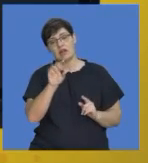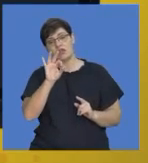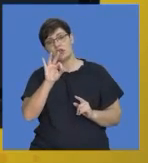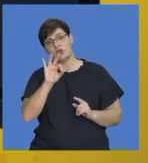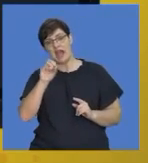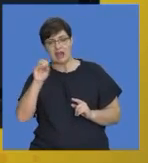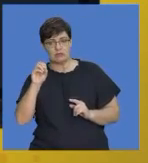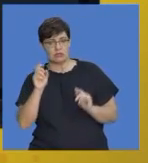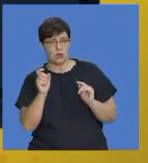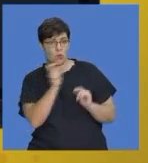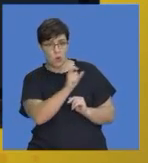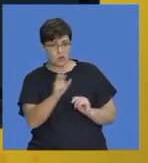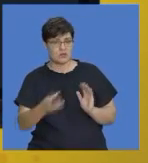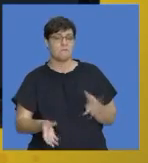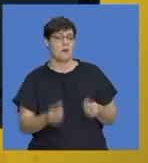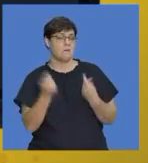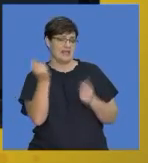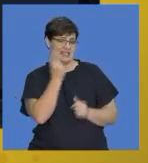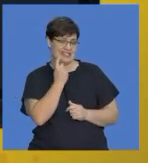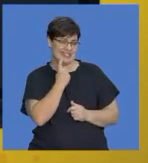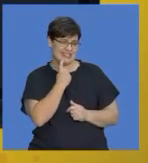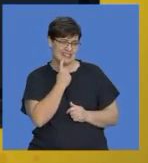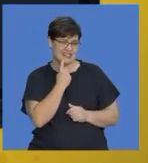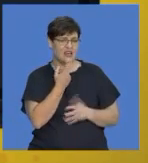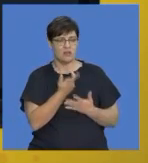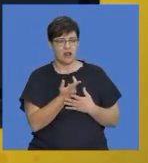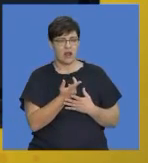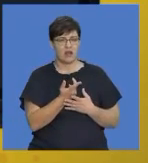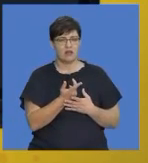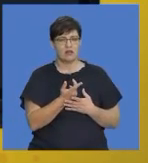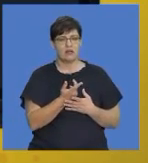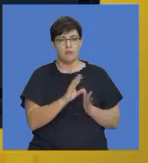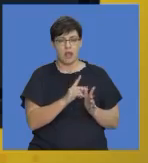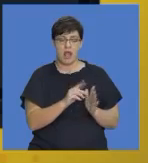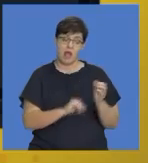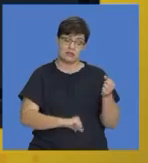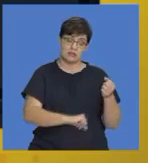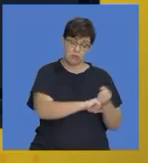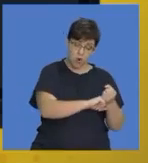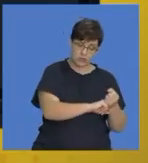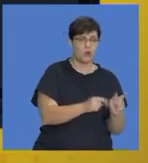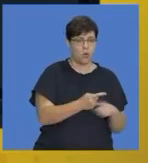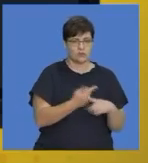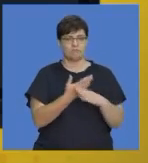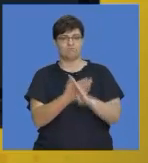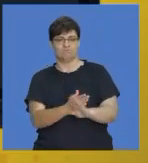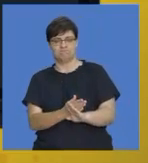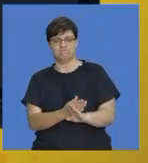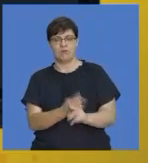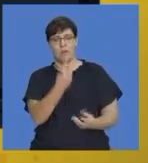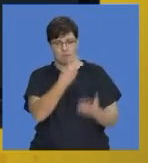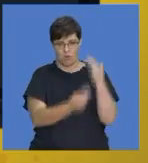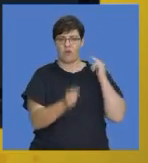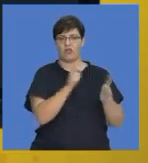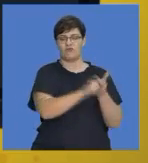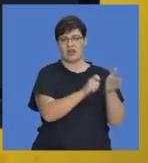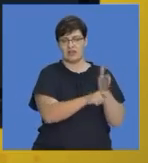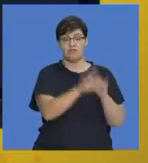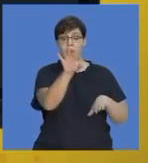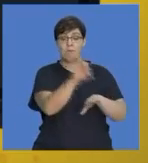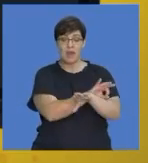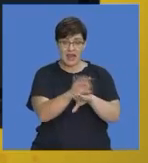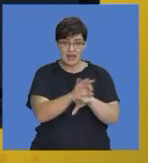where you speak about the for and against the topic. So, make sure when you're planning you either start with against